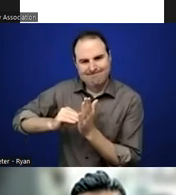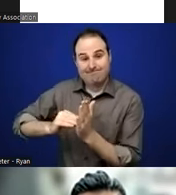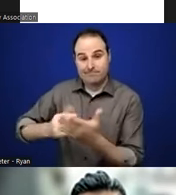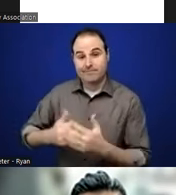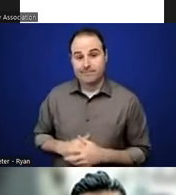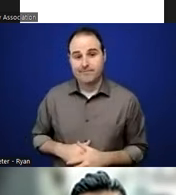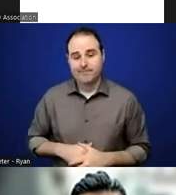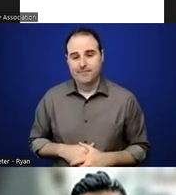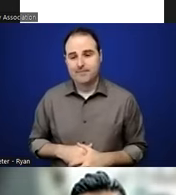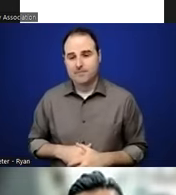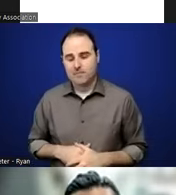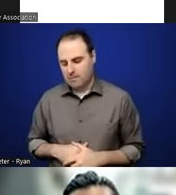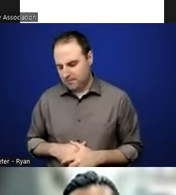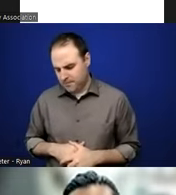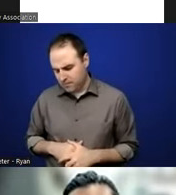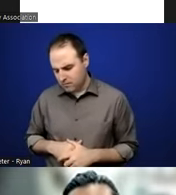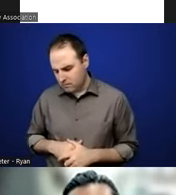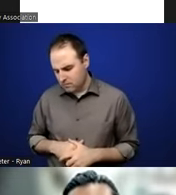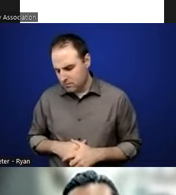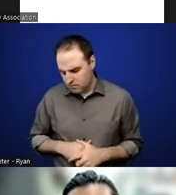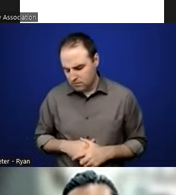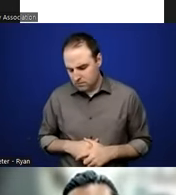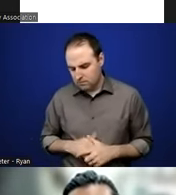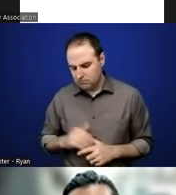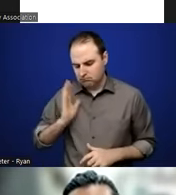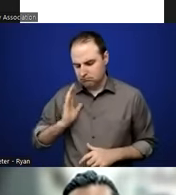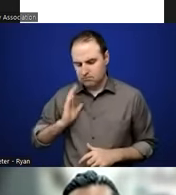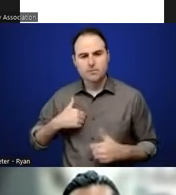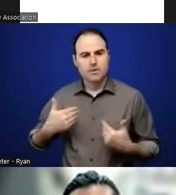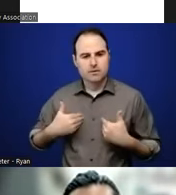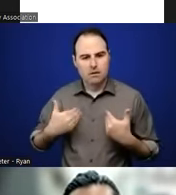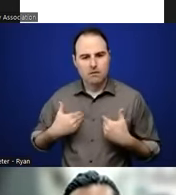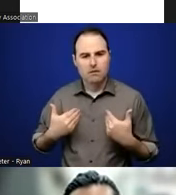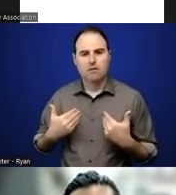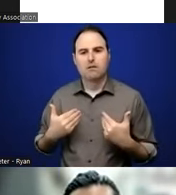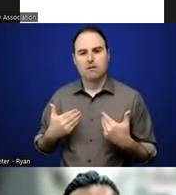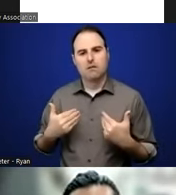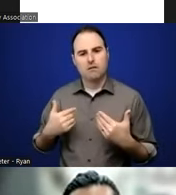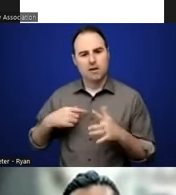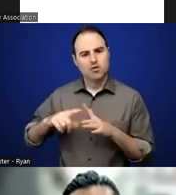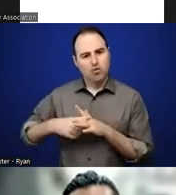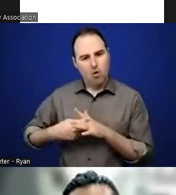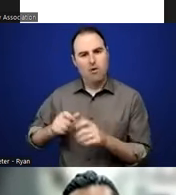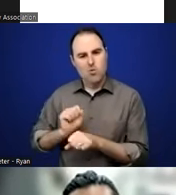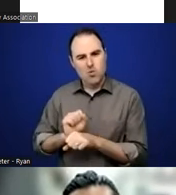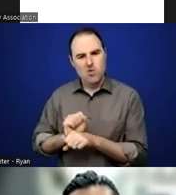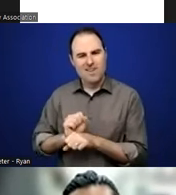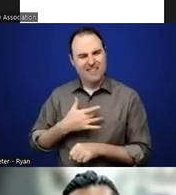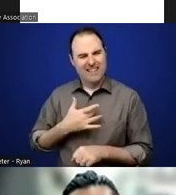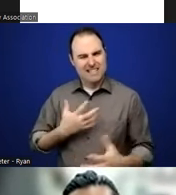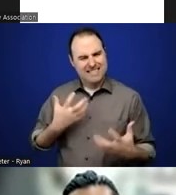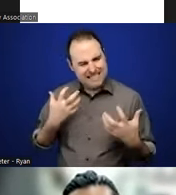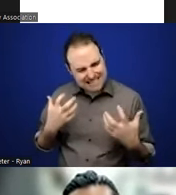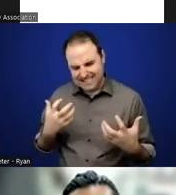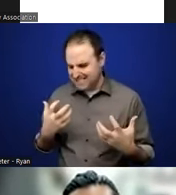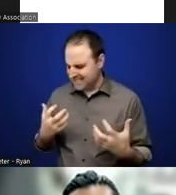to, I think when I was, um, right younger or just starting off, I would be so frustrated with myself, right. Of like, oh, why didn't